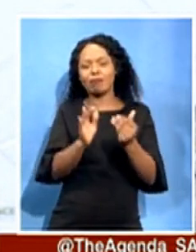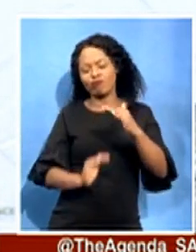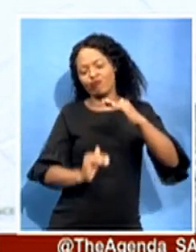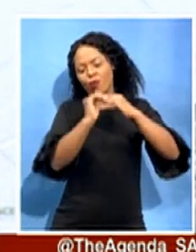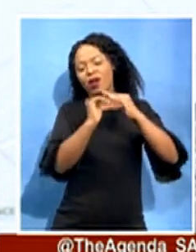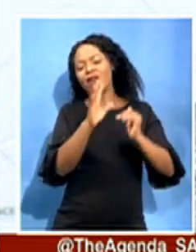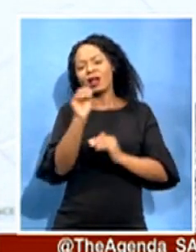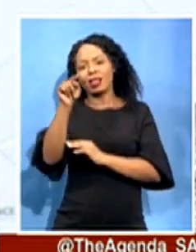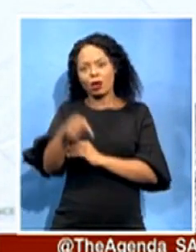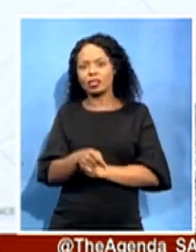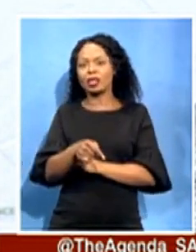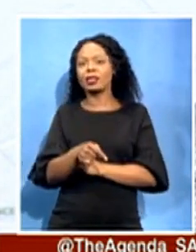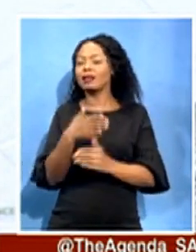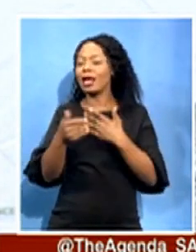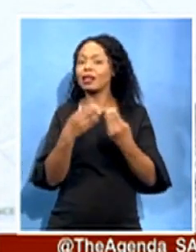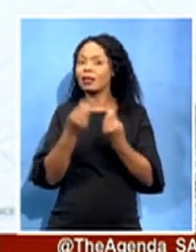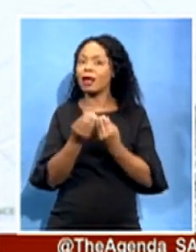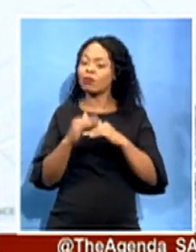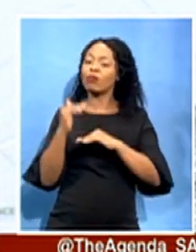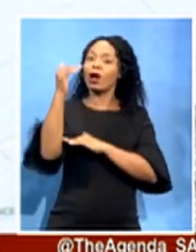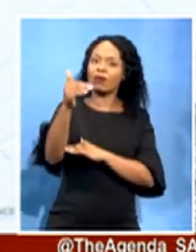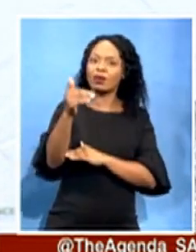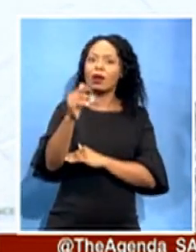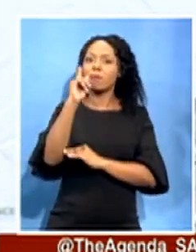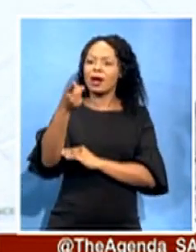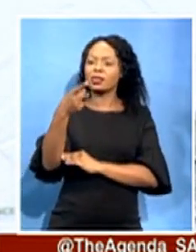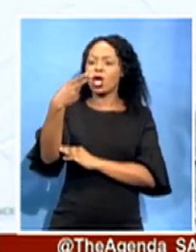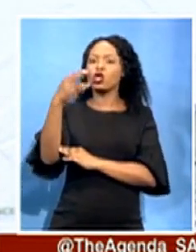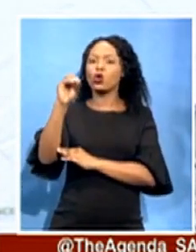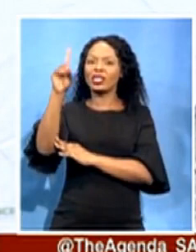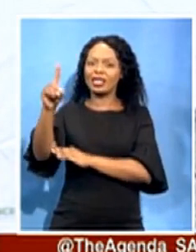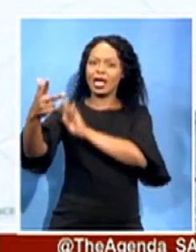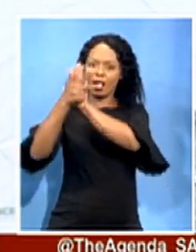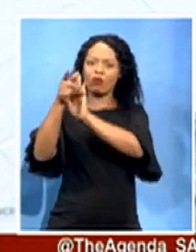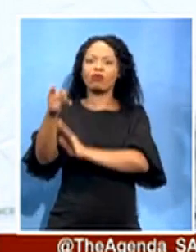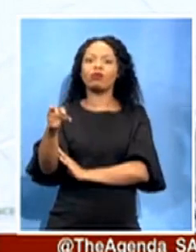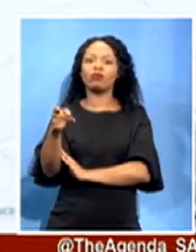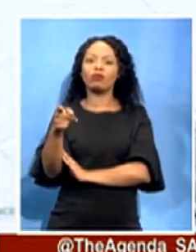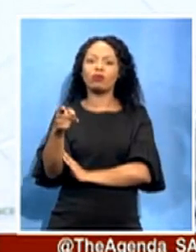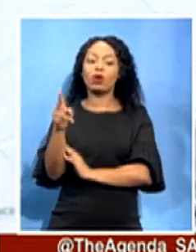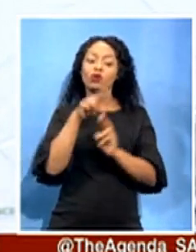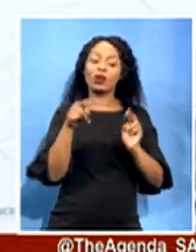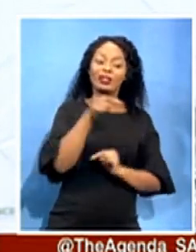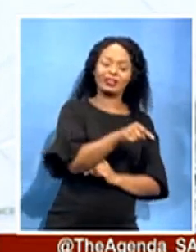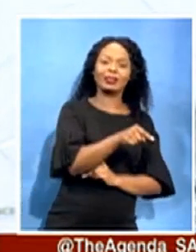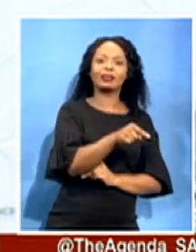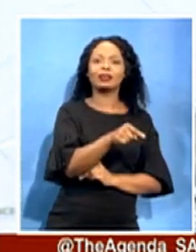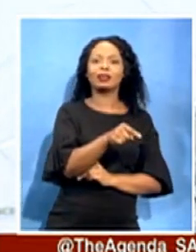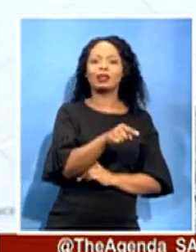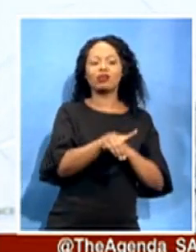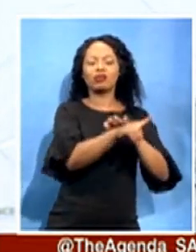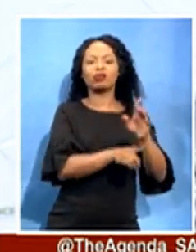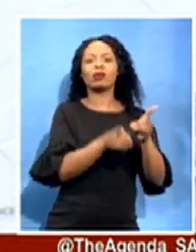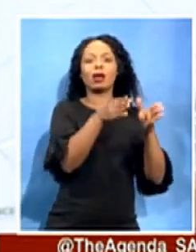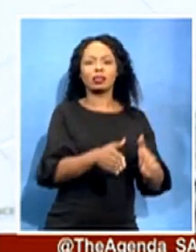HOD for approver. So this amount, or this process, did not go to the HOD